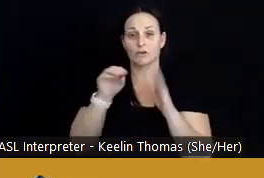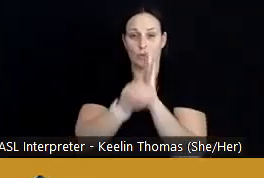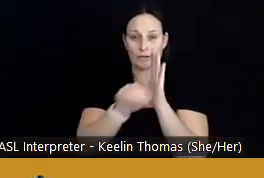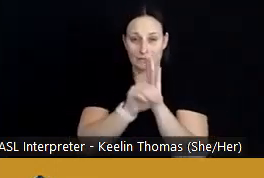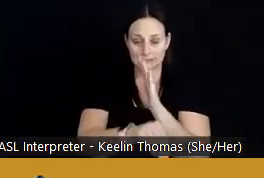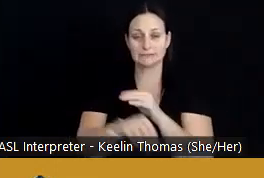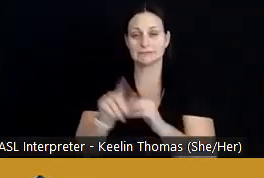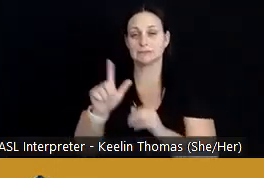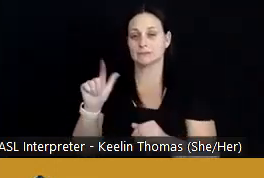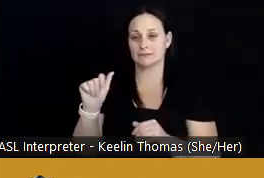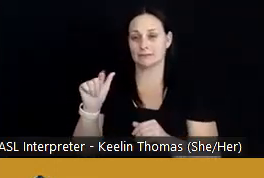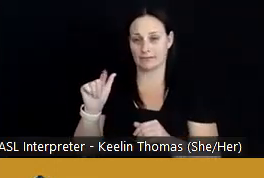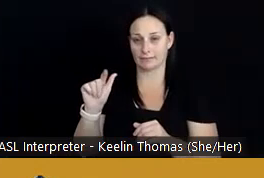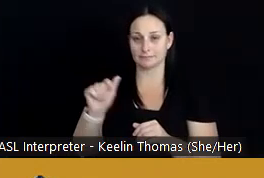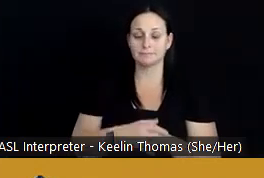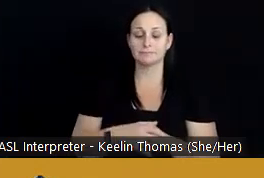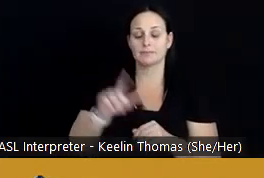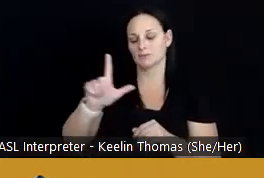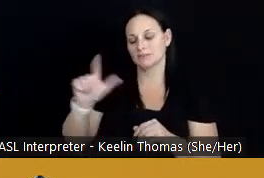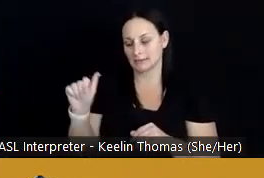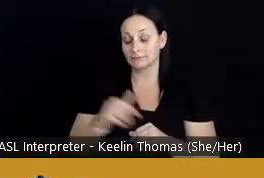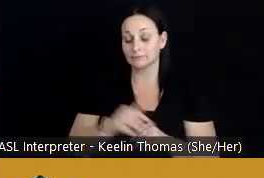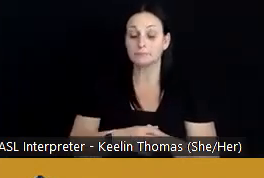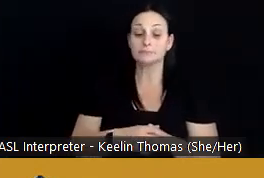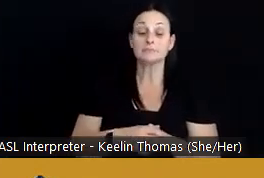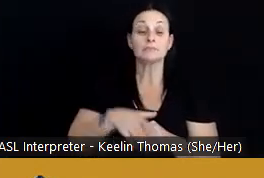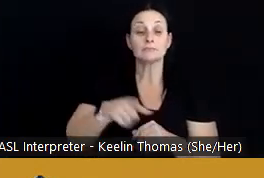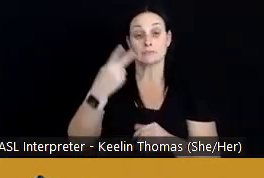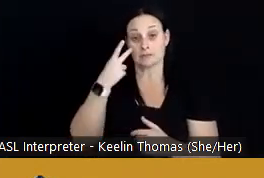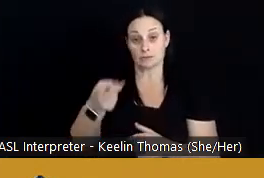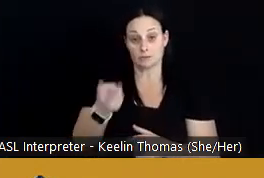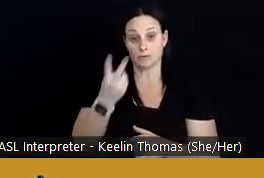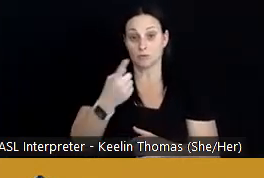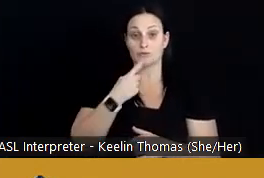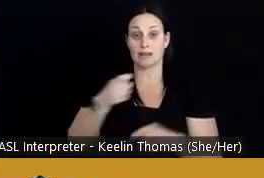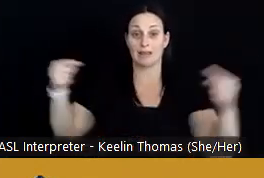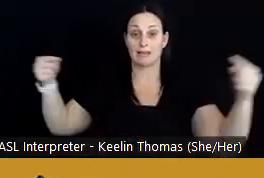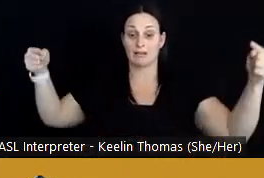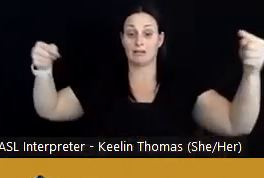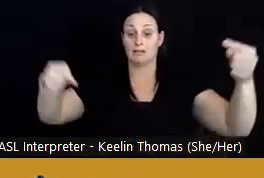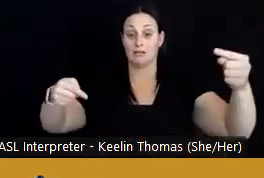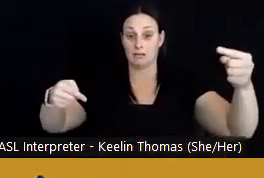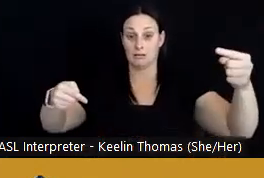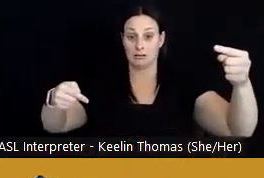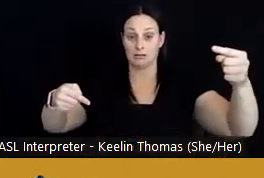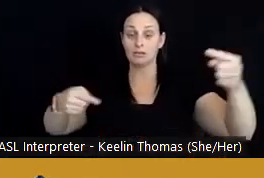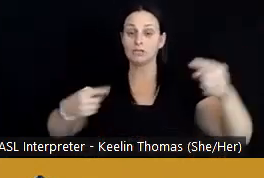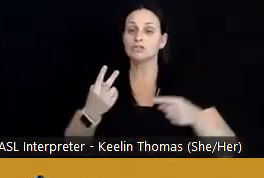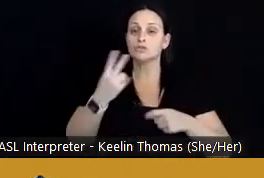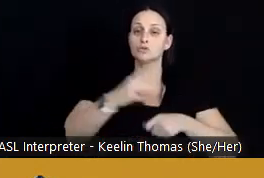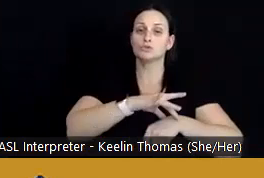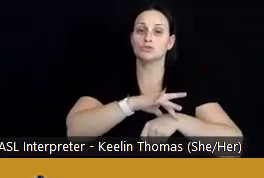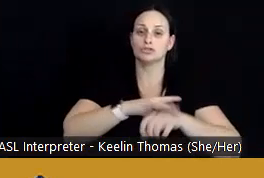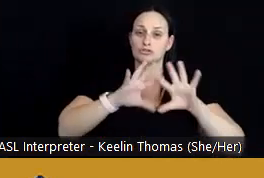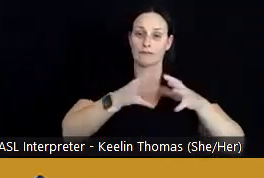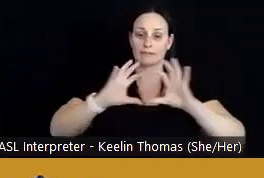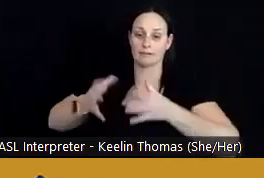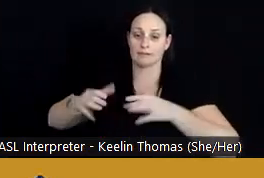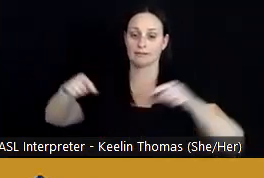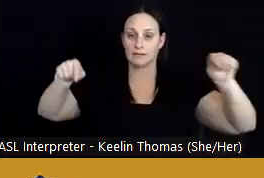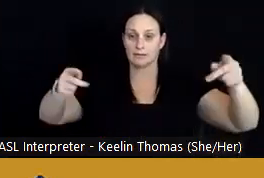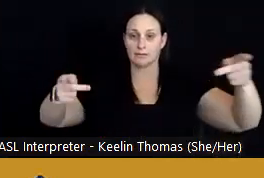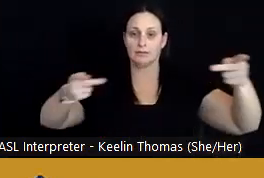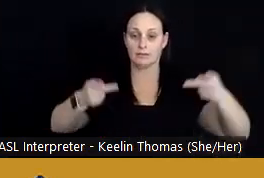Louisiana, and you'll see the two red arrows are pointed to two geographic locations within